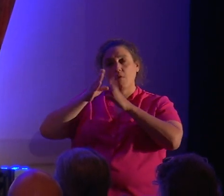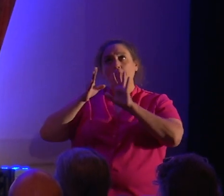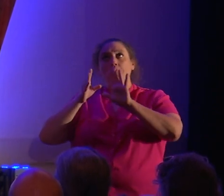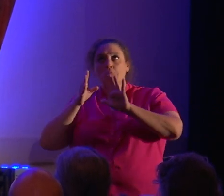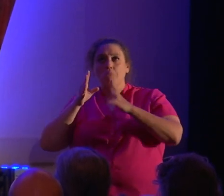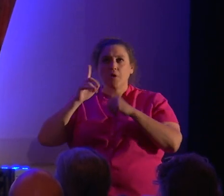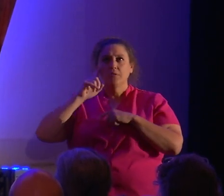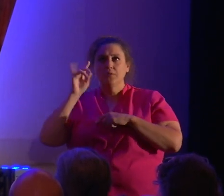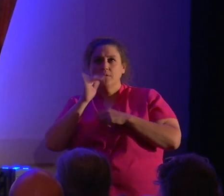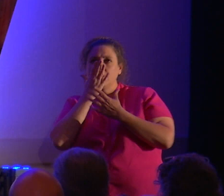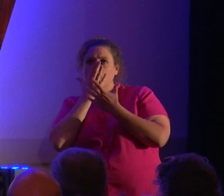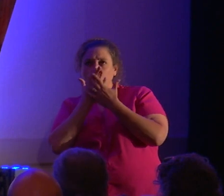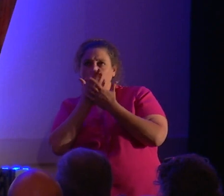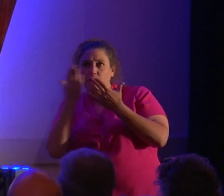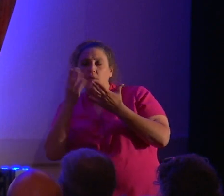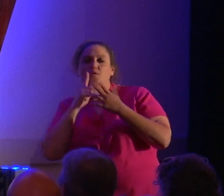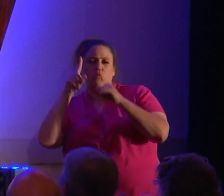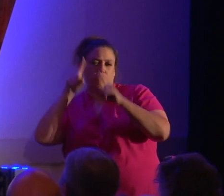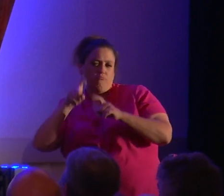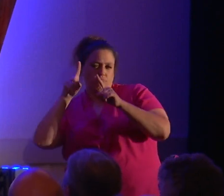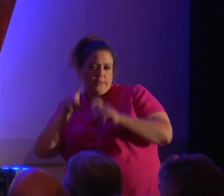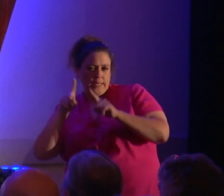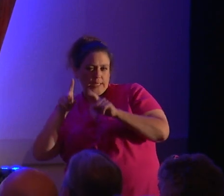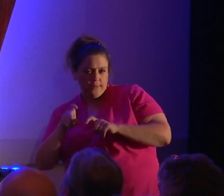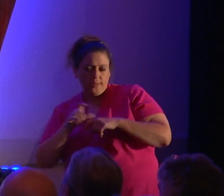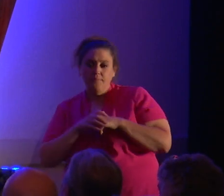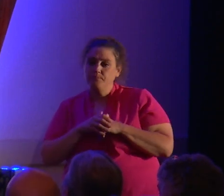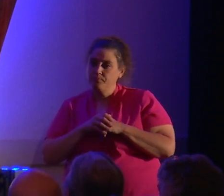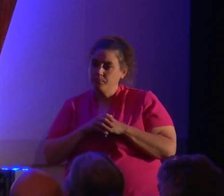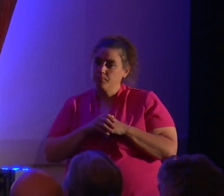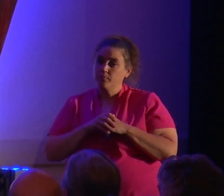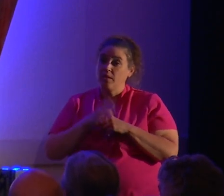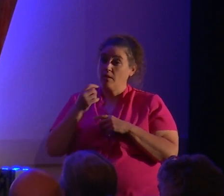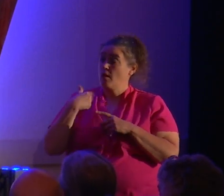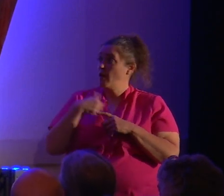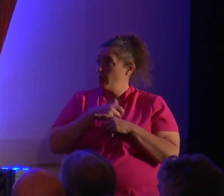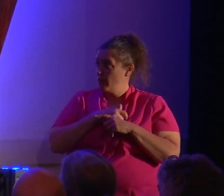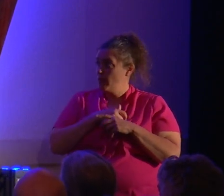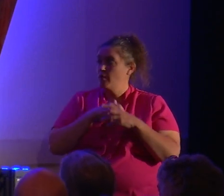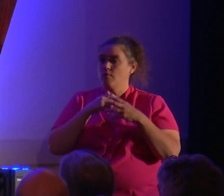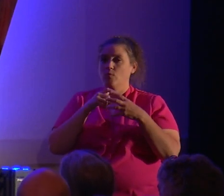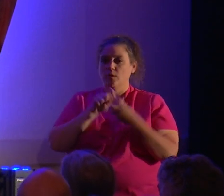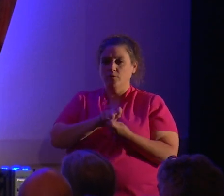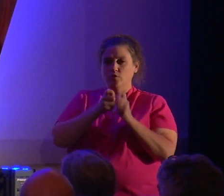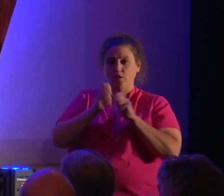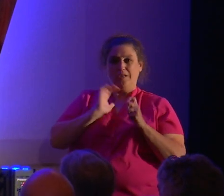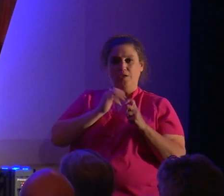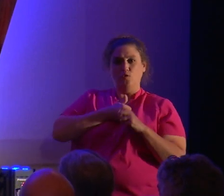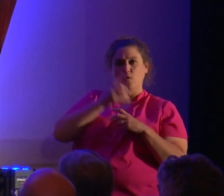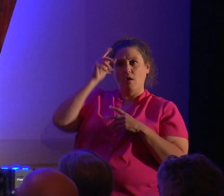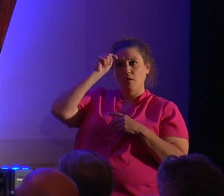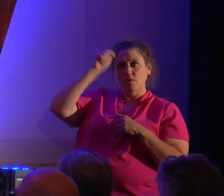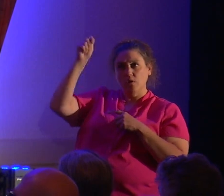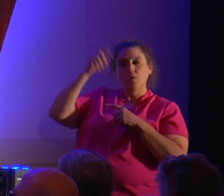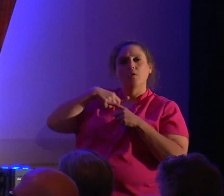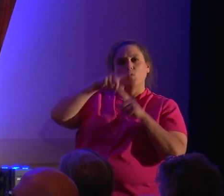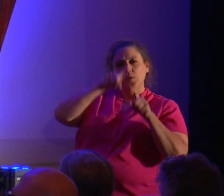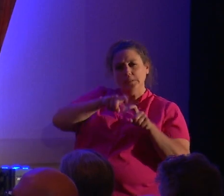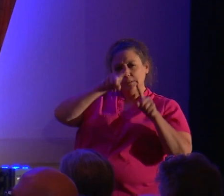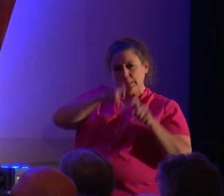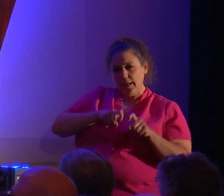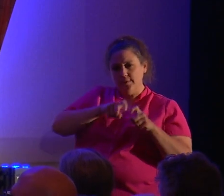a good thing, but let's test it out. And we turned those into hypotheses, which we test and confirm now,